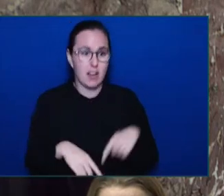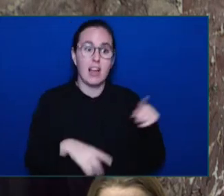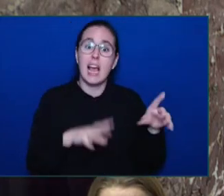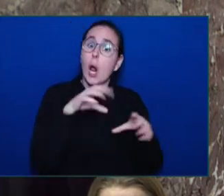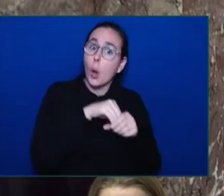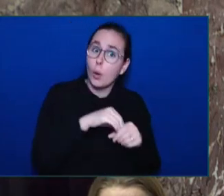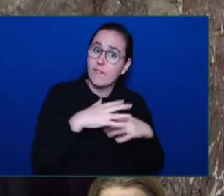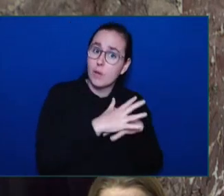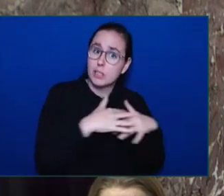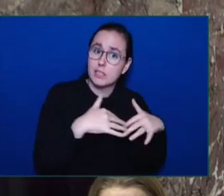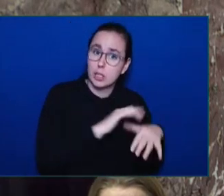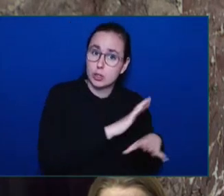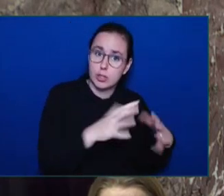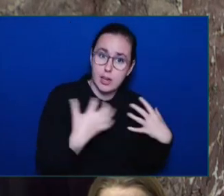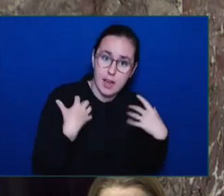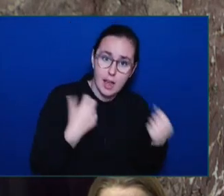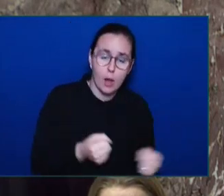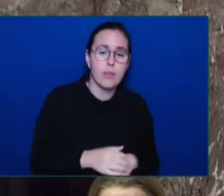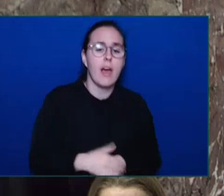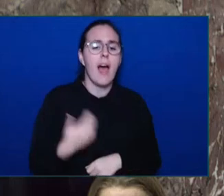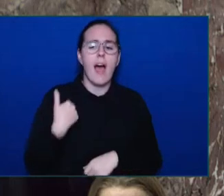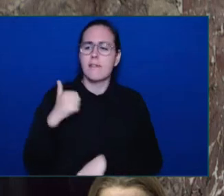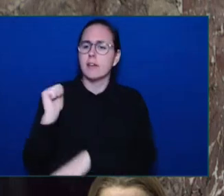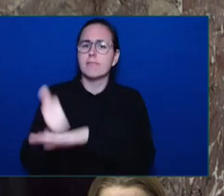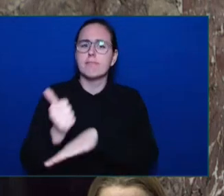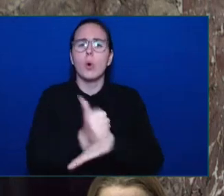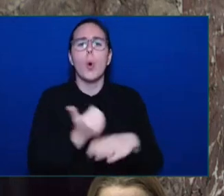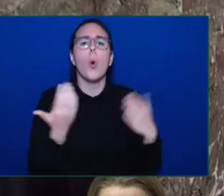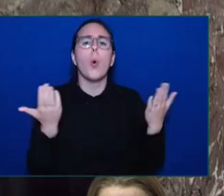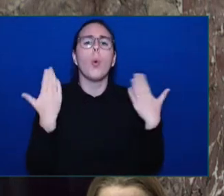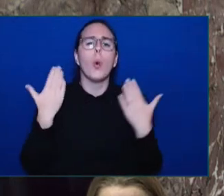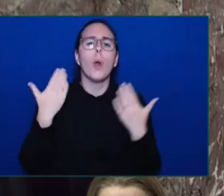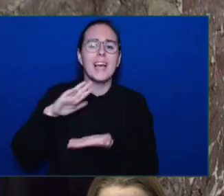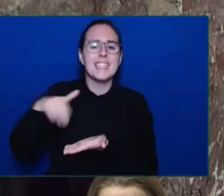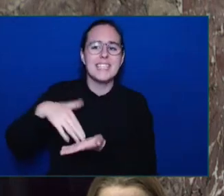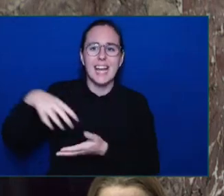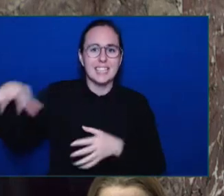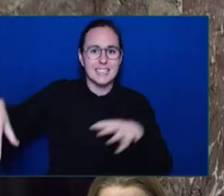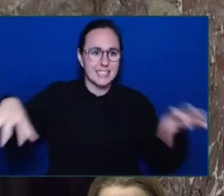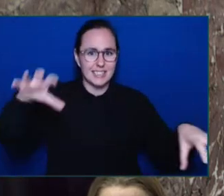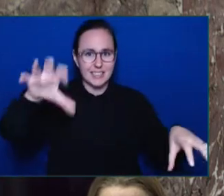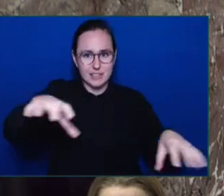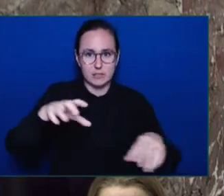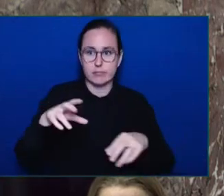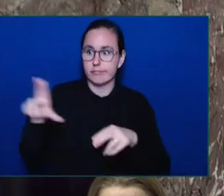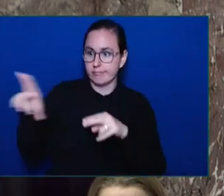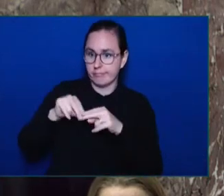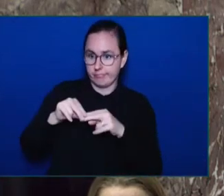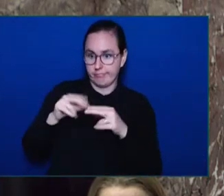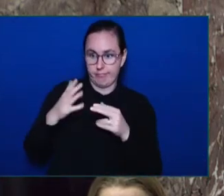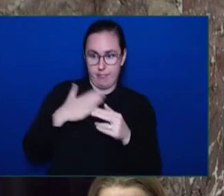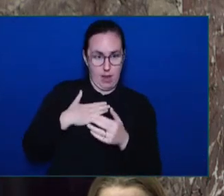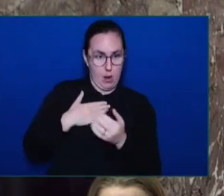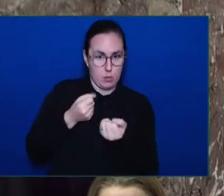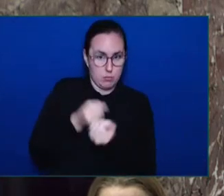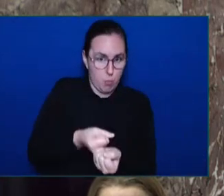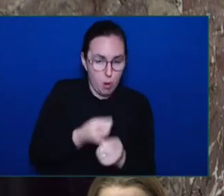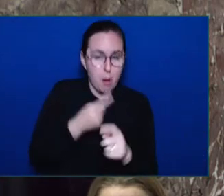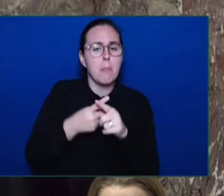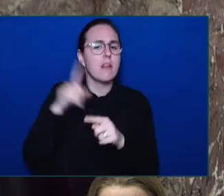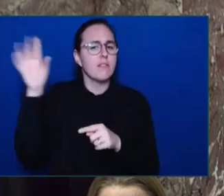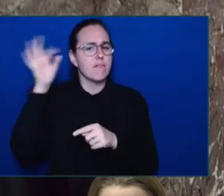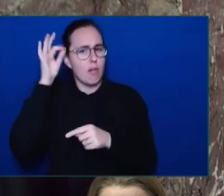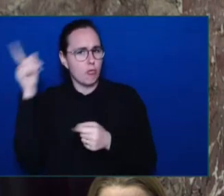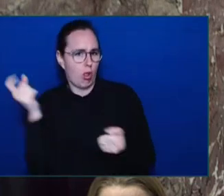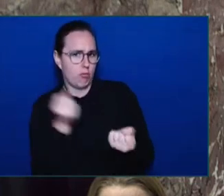own supports and supports for the federal government. And we continue to work to improve things. We know, Honourable Speaker, that the